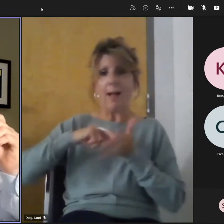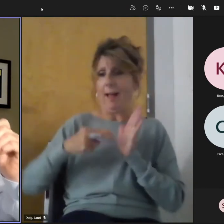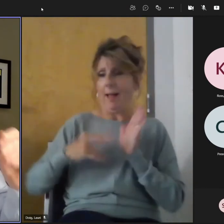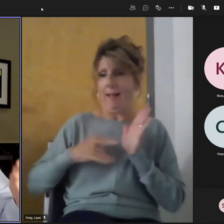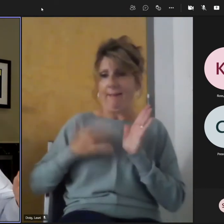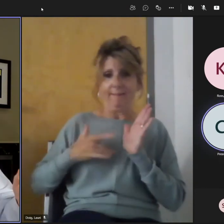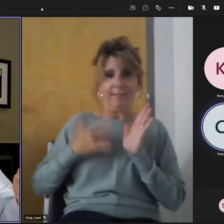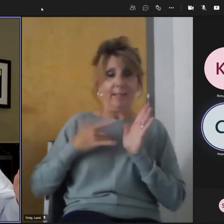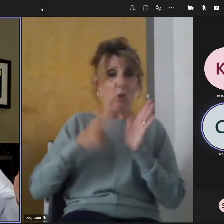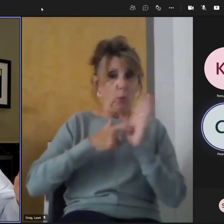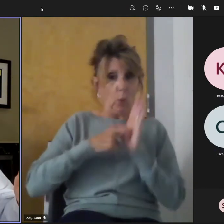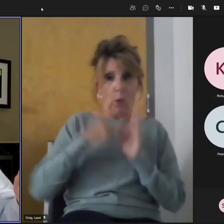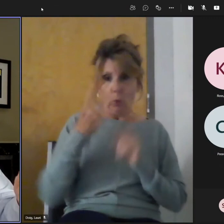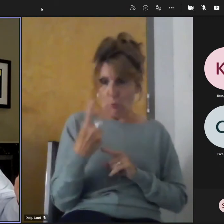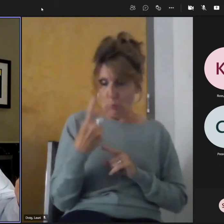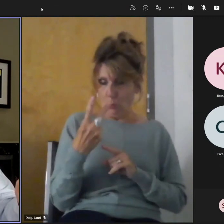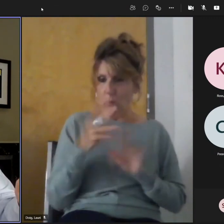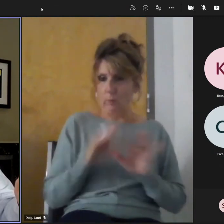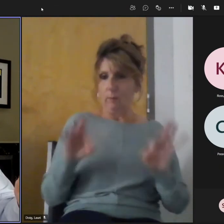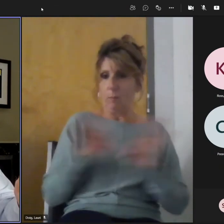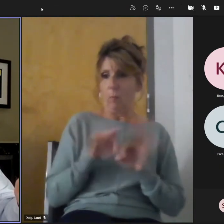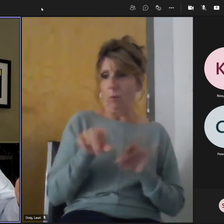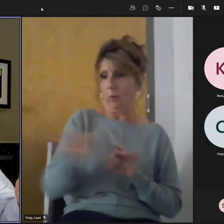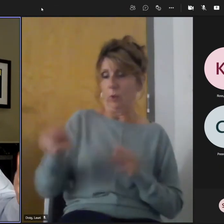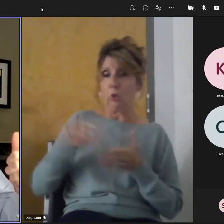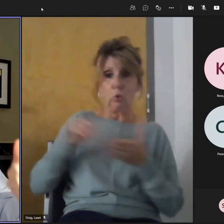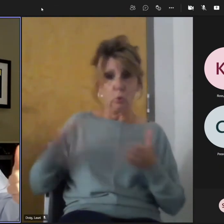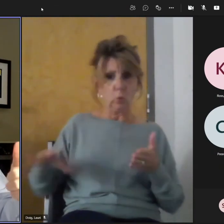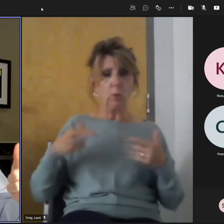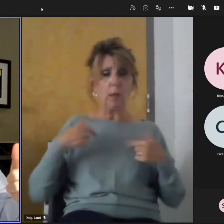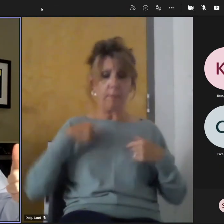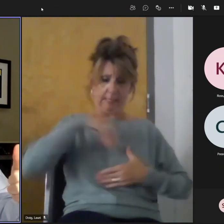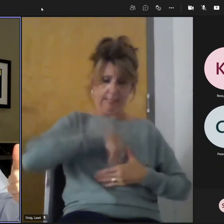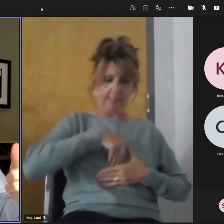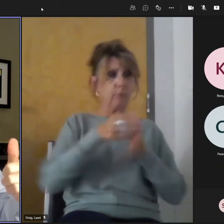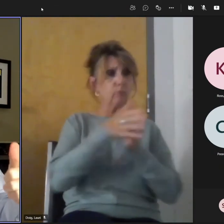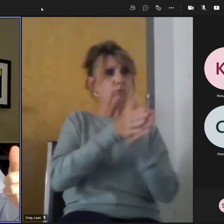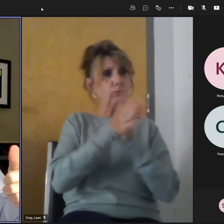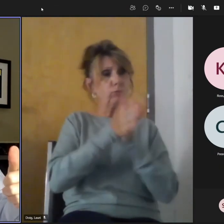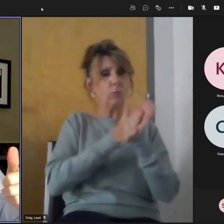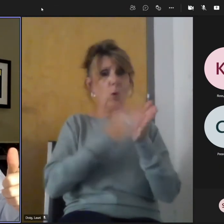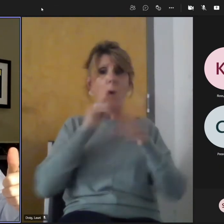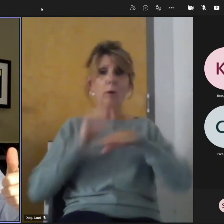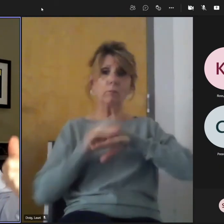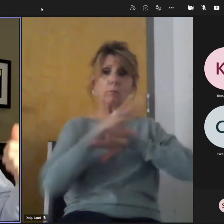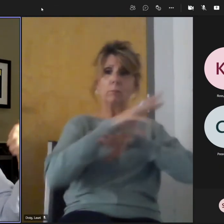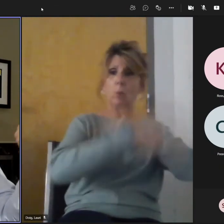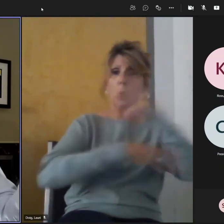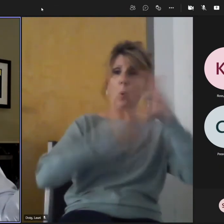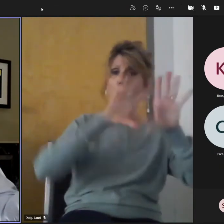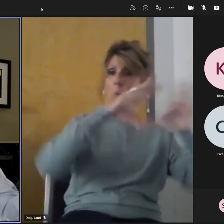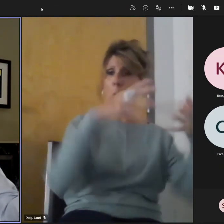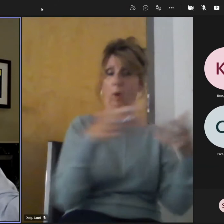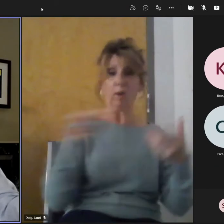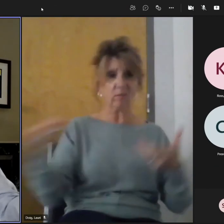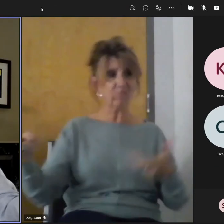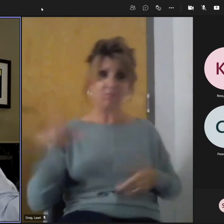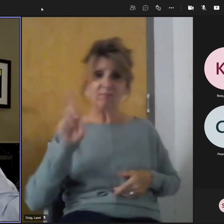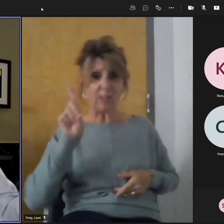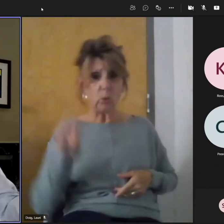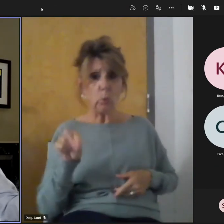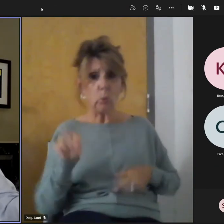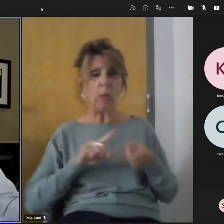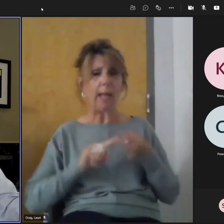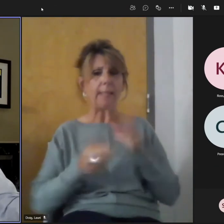things. It's the desire to want to improve things in the world, which students actually come easily by. And it's the skill